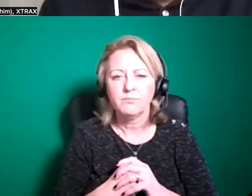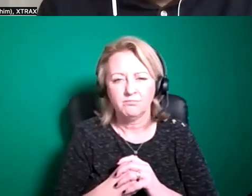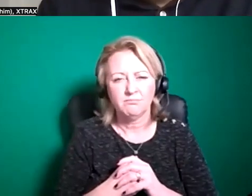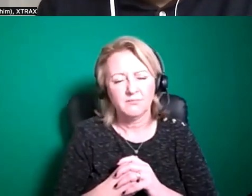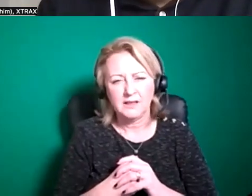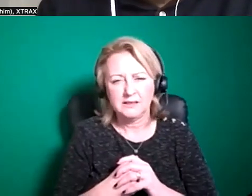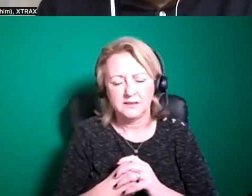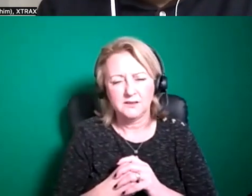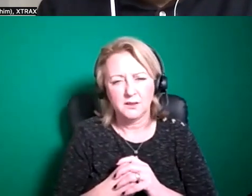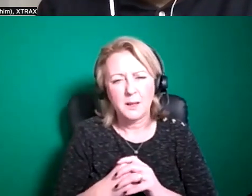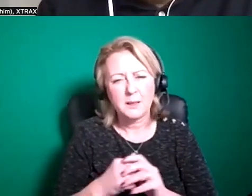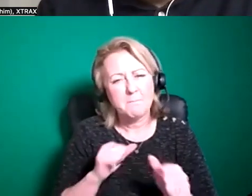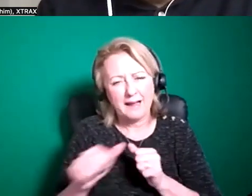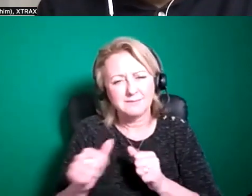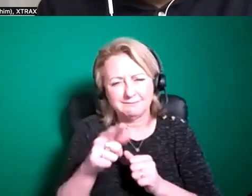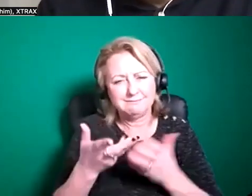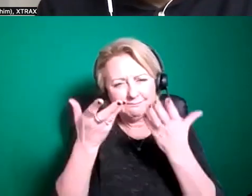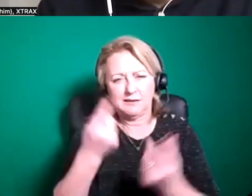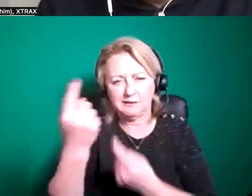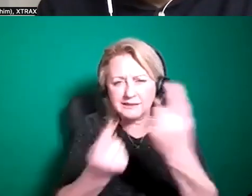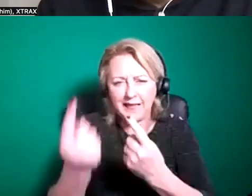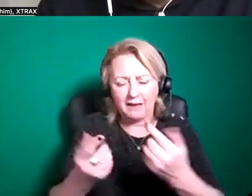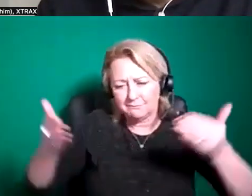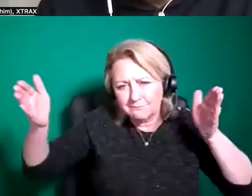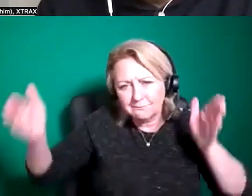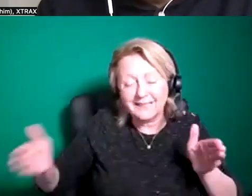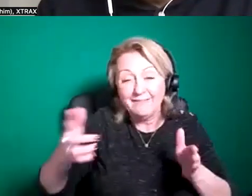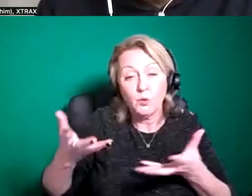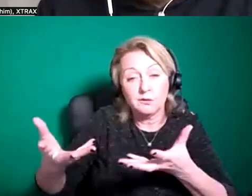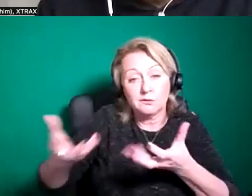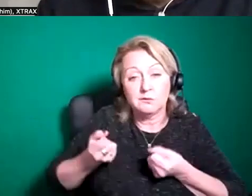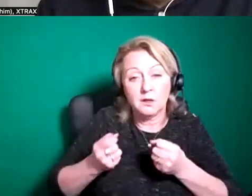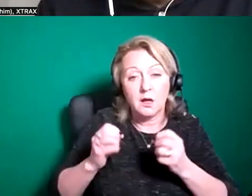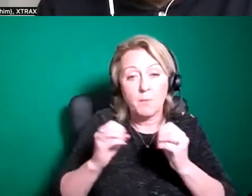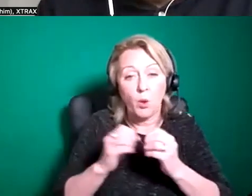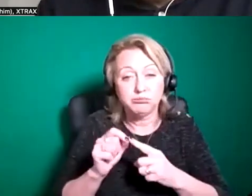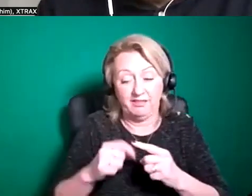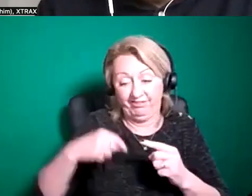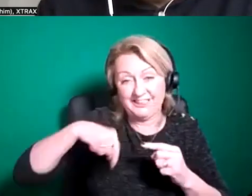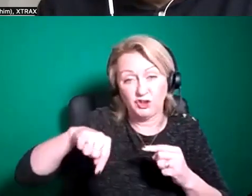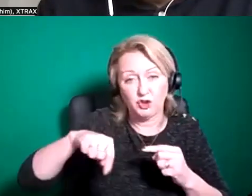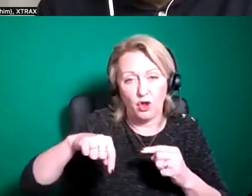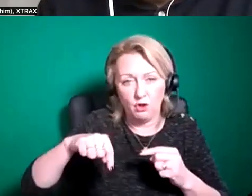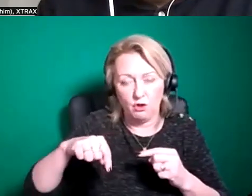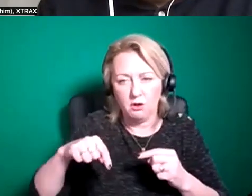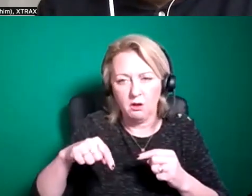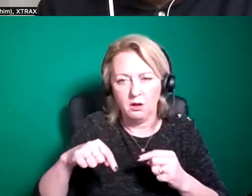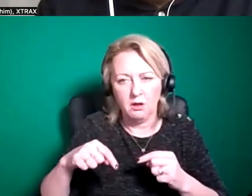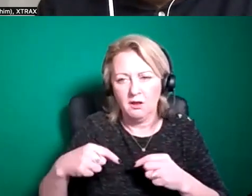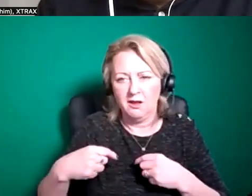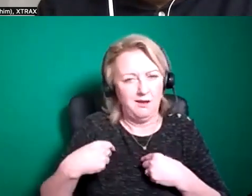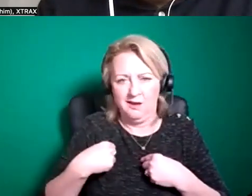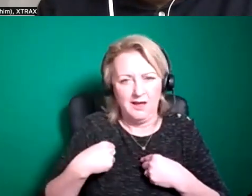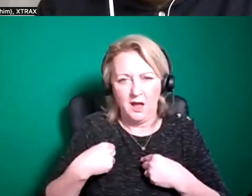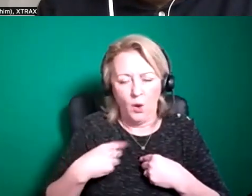yourself um a good running because as say if you get blueprint this year um we as a network won't be able to